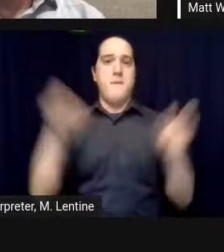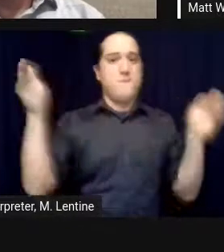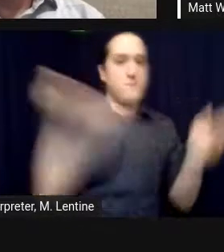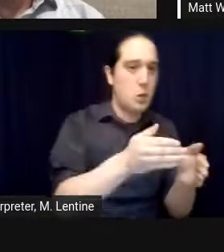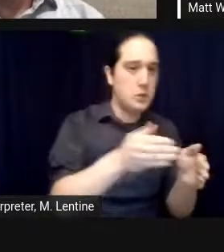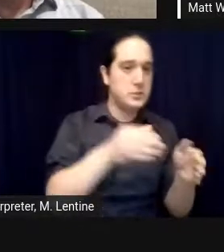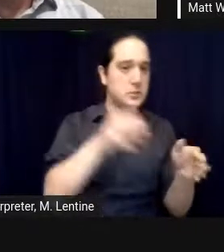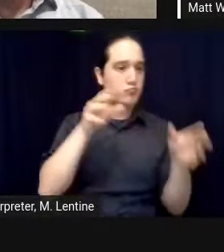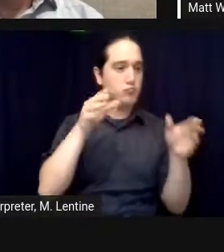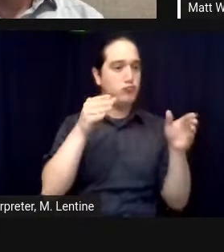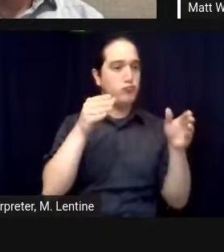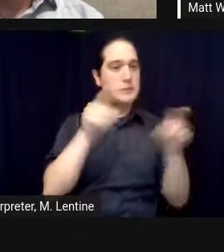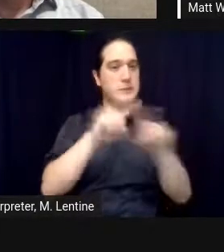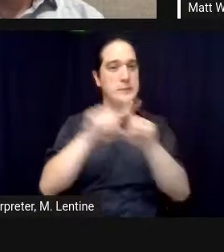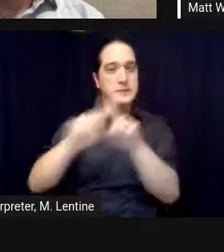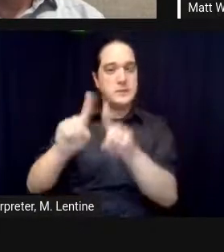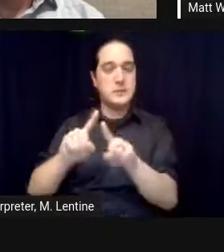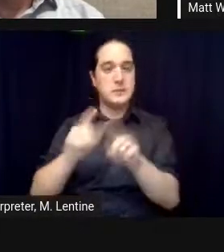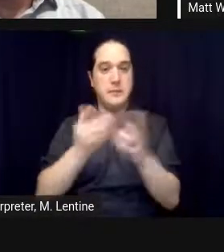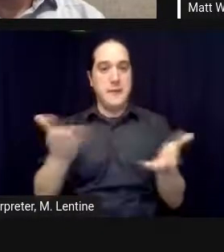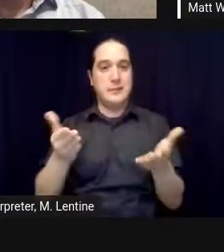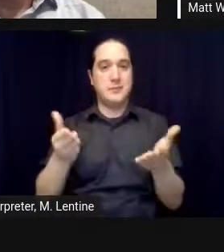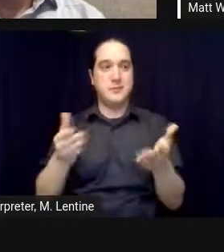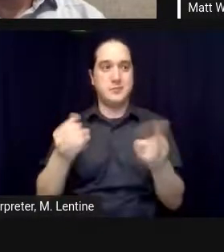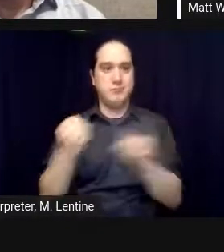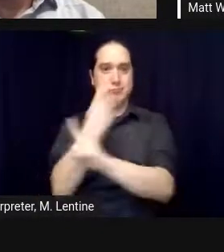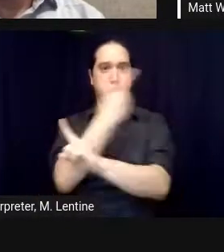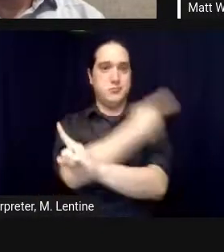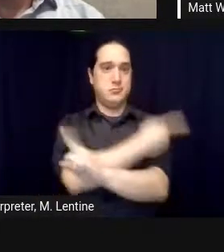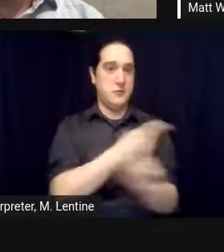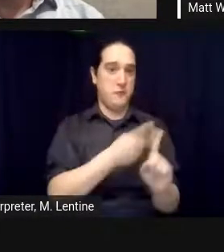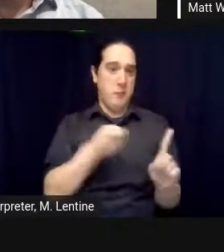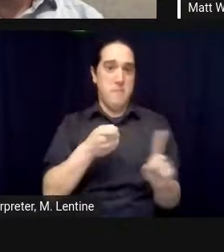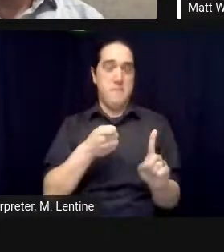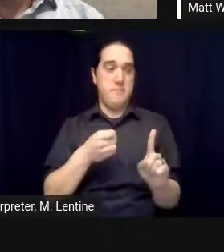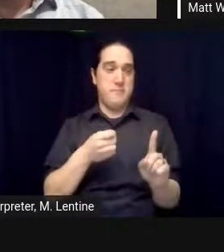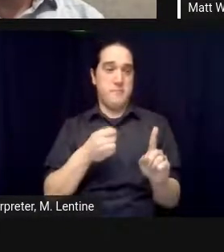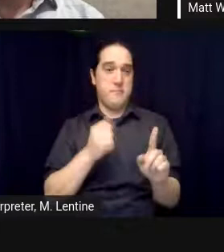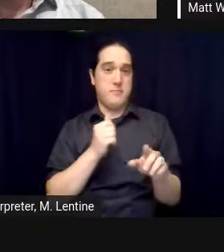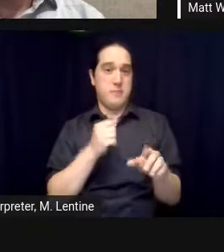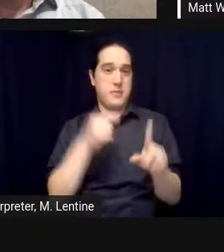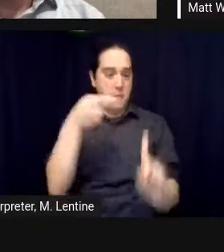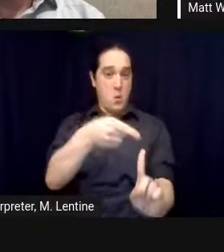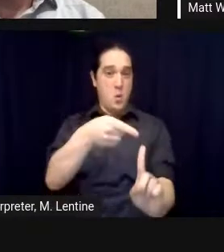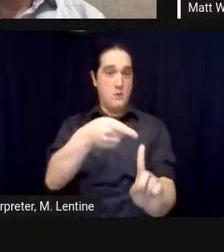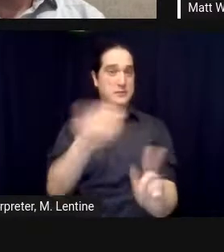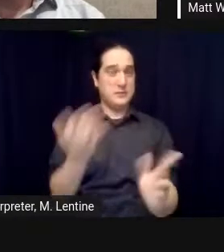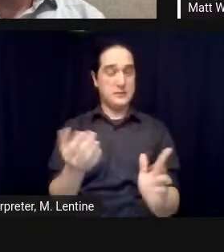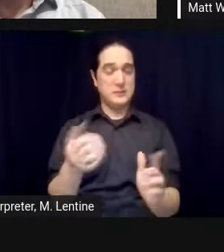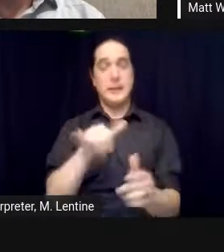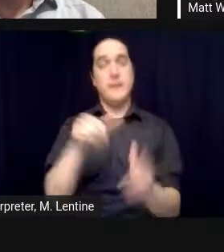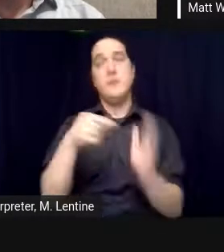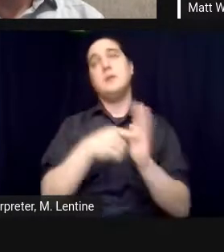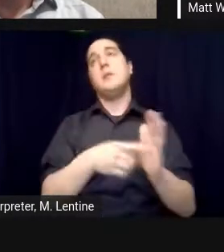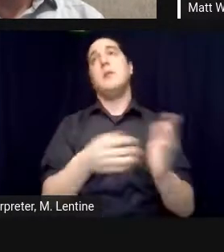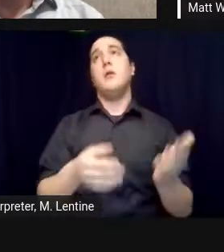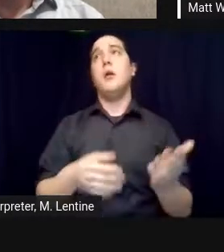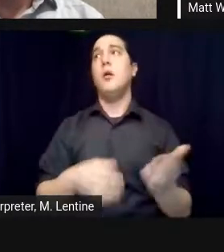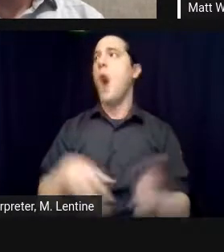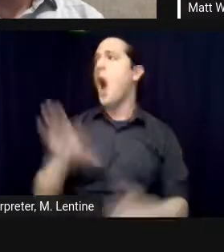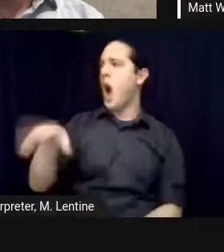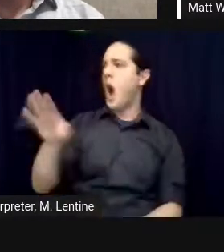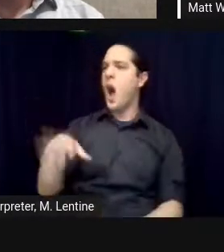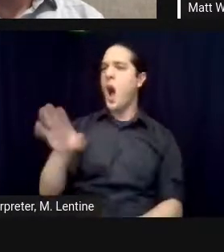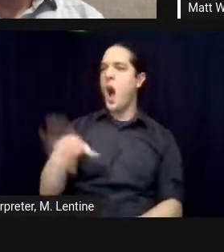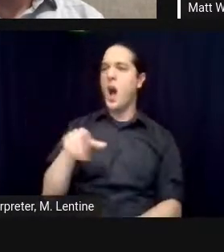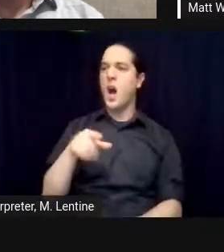you know had nothing to do with the science which is what the biospherians wanted to focus on and people were only focused on all those other aspects of